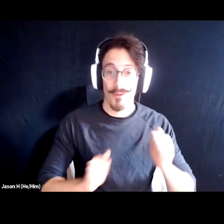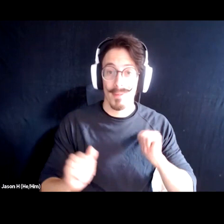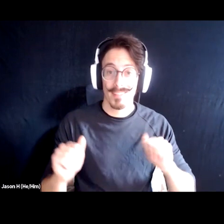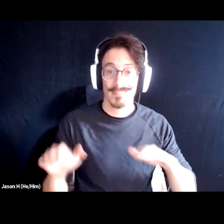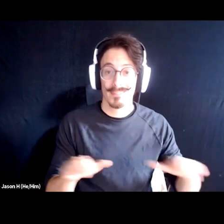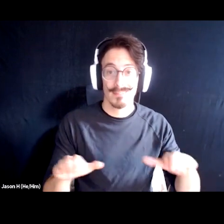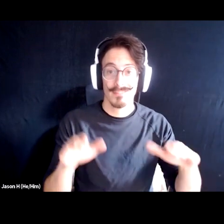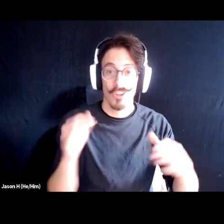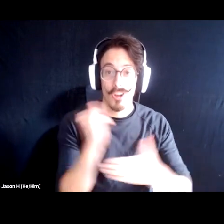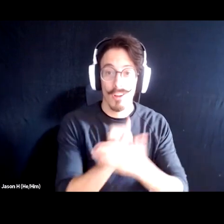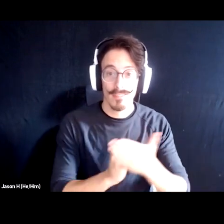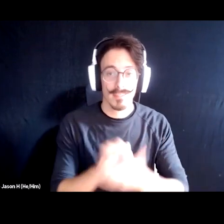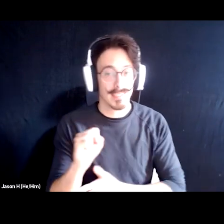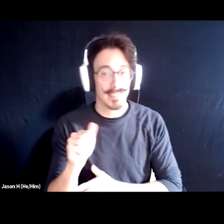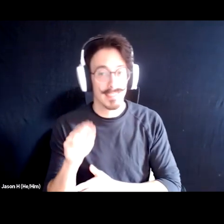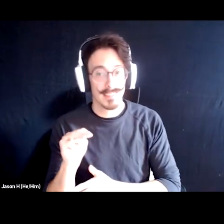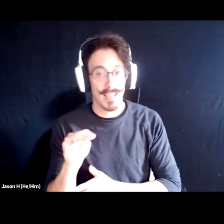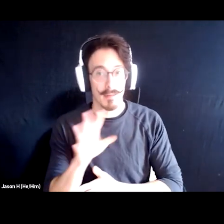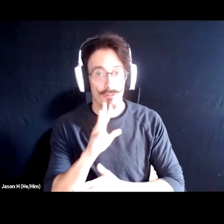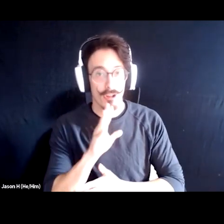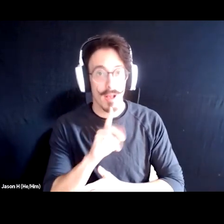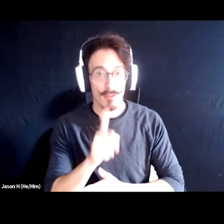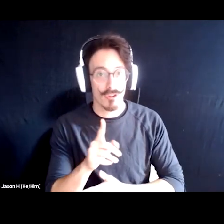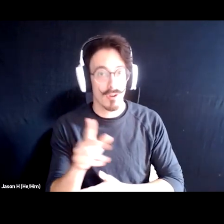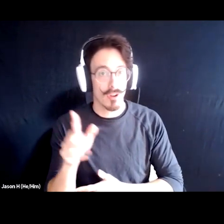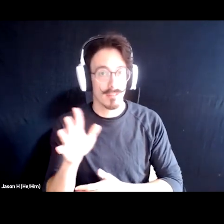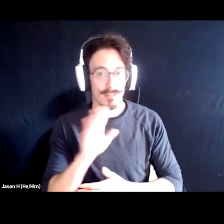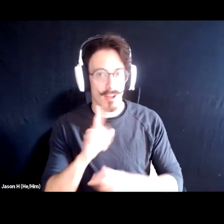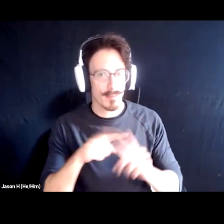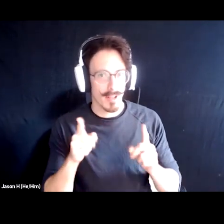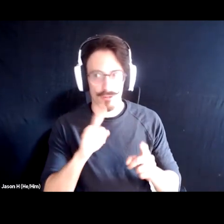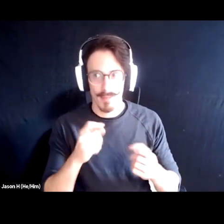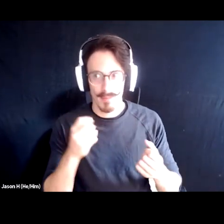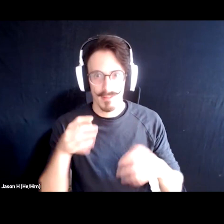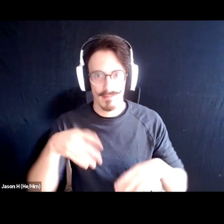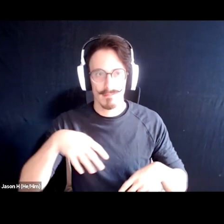Well, this is Sam speaking and I'll talk but I'm sure you guys are sick of my voice at this point. No.